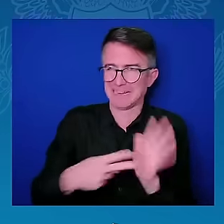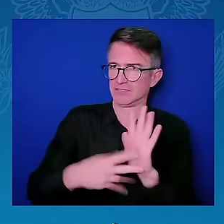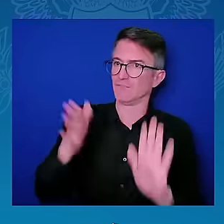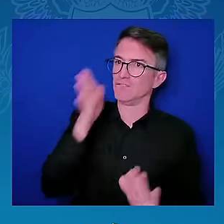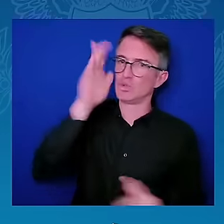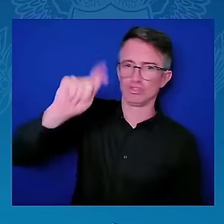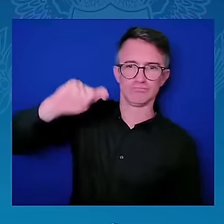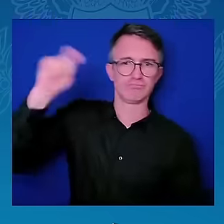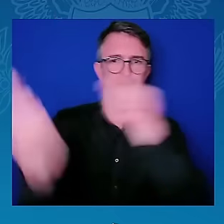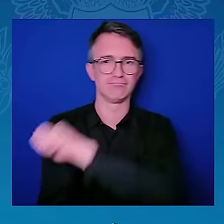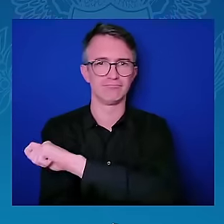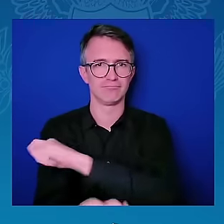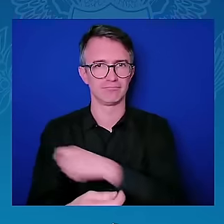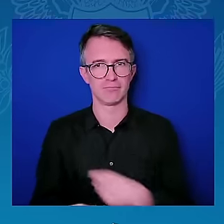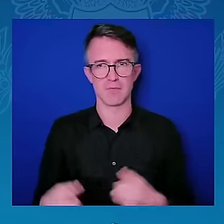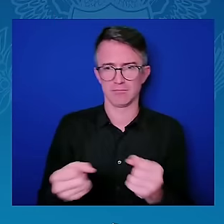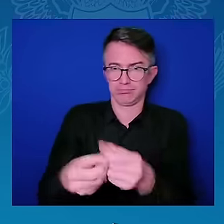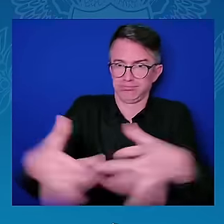Yes.